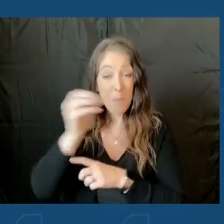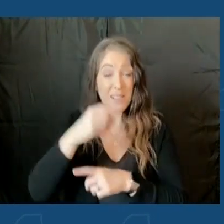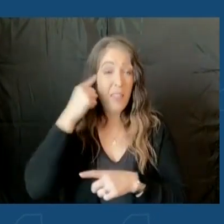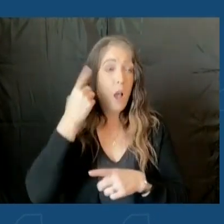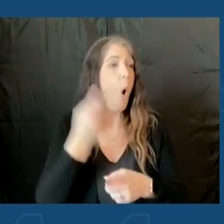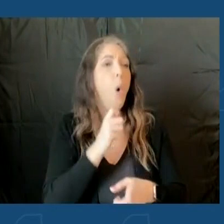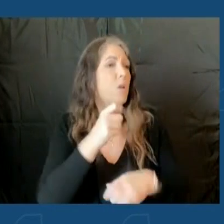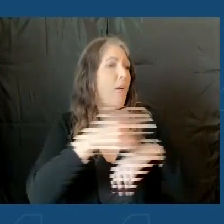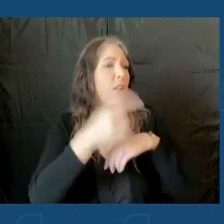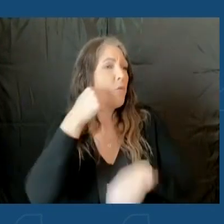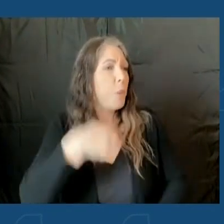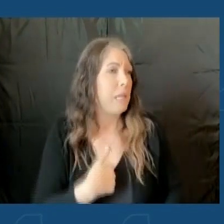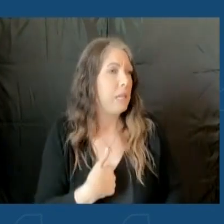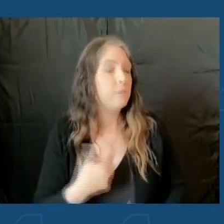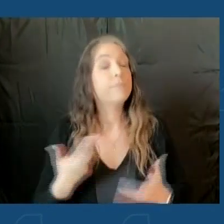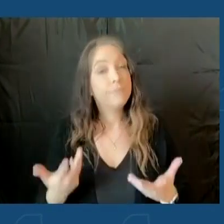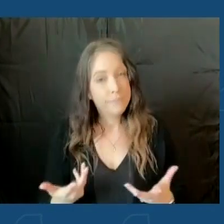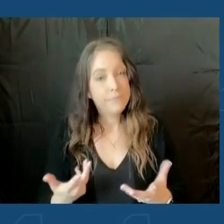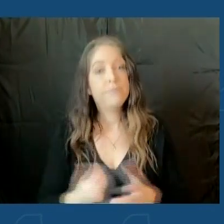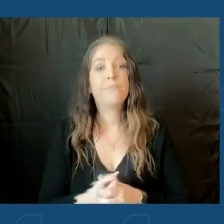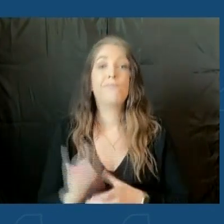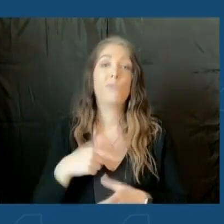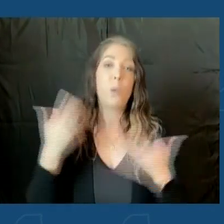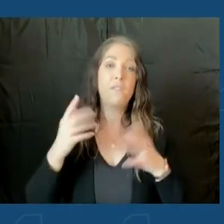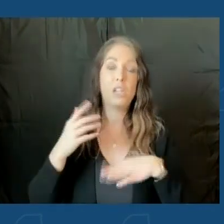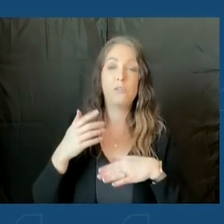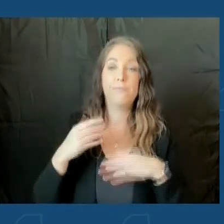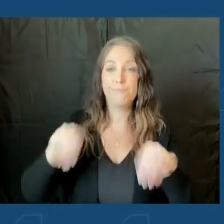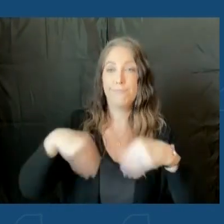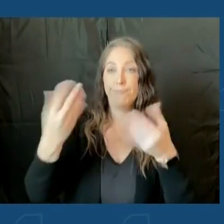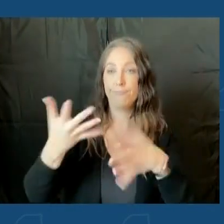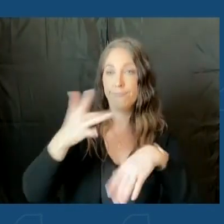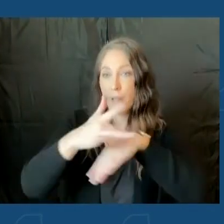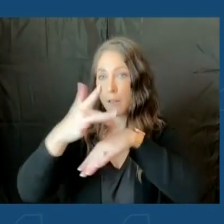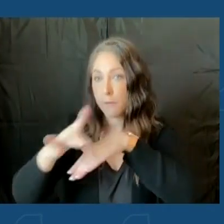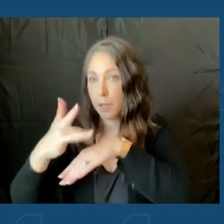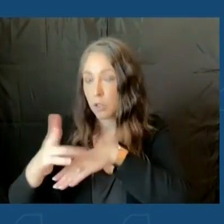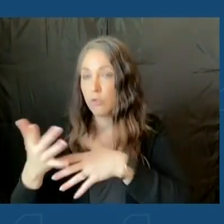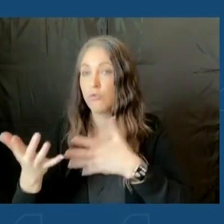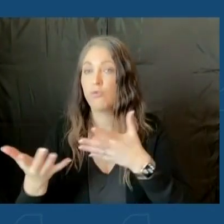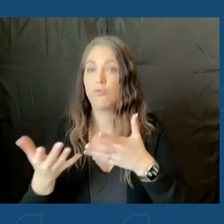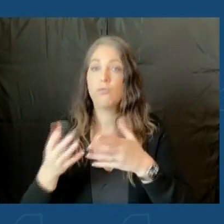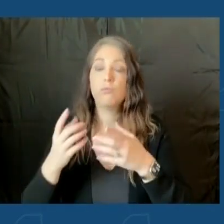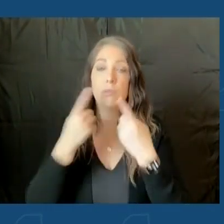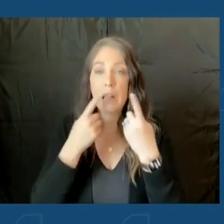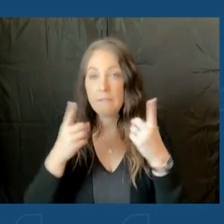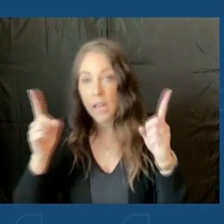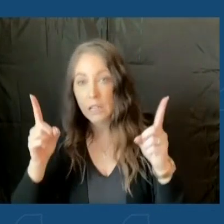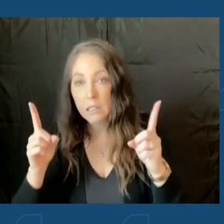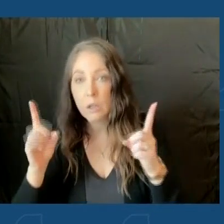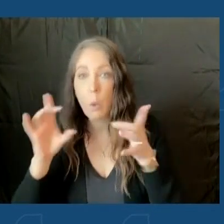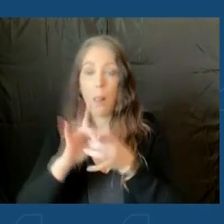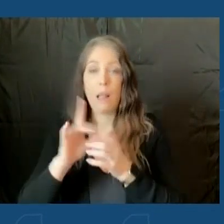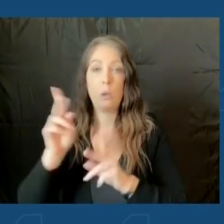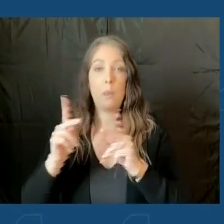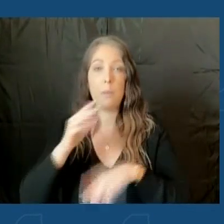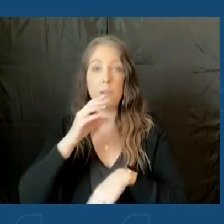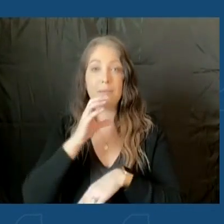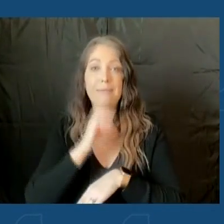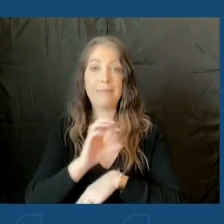we have provided more information about eligibility and effectiveness around people over 65.